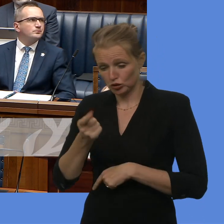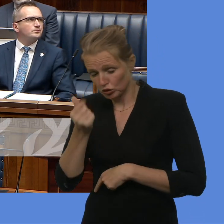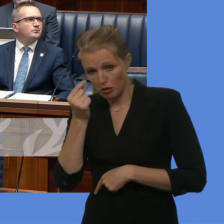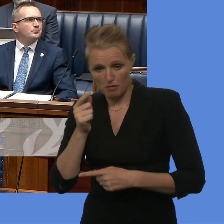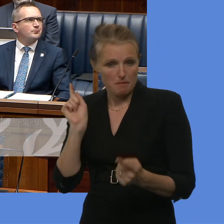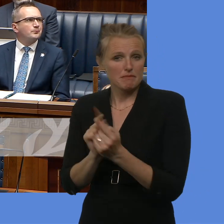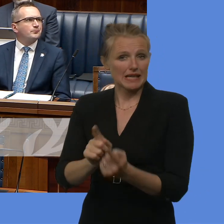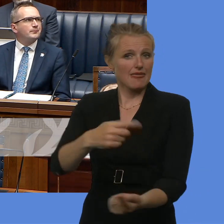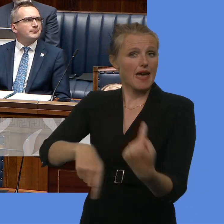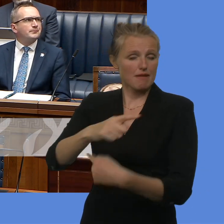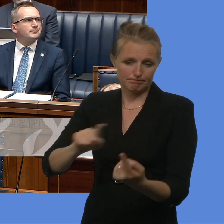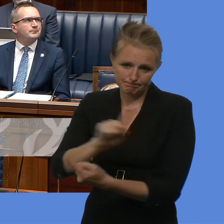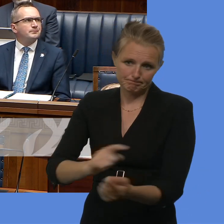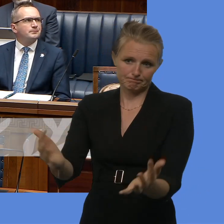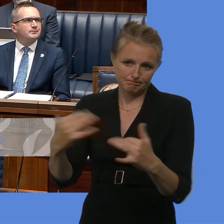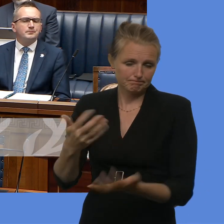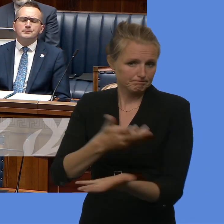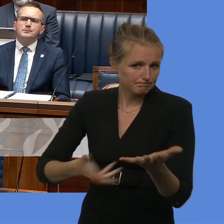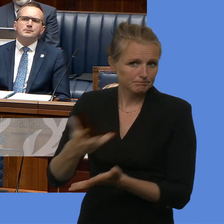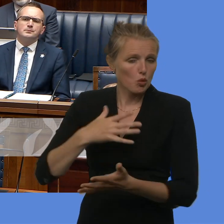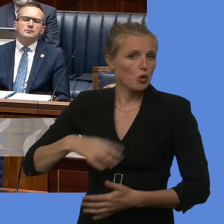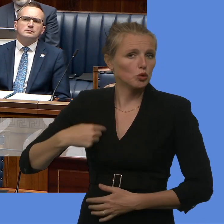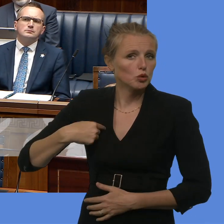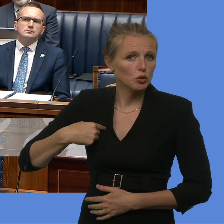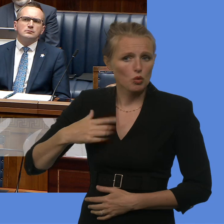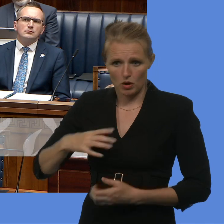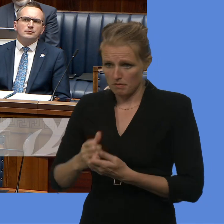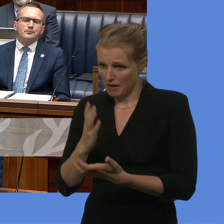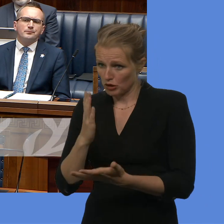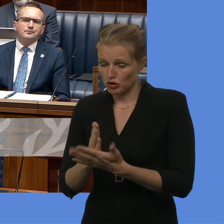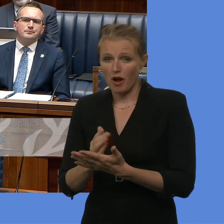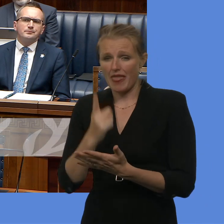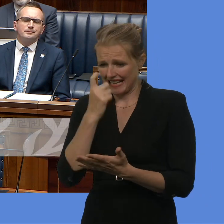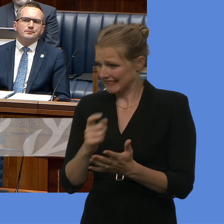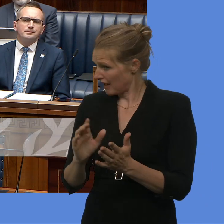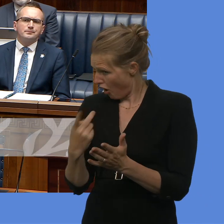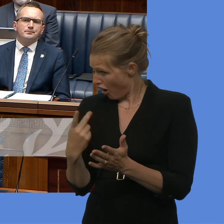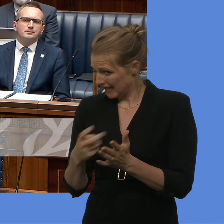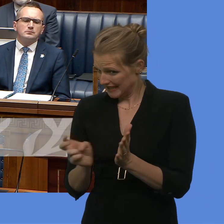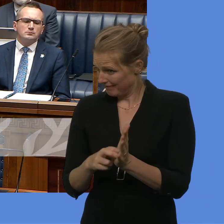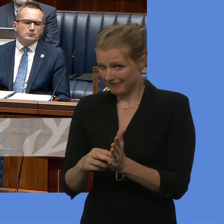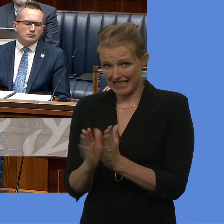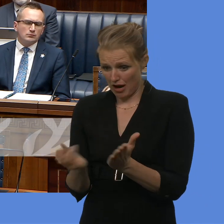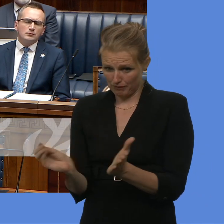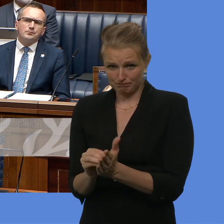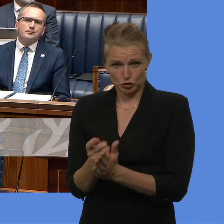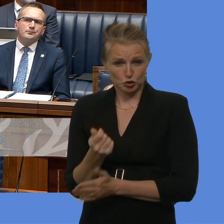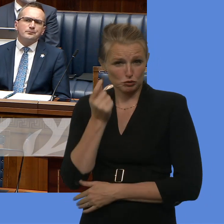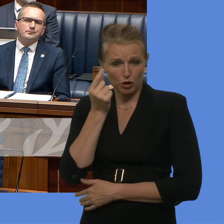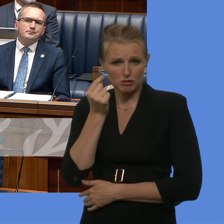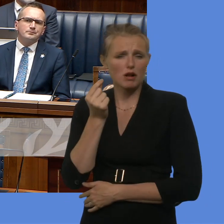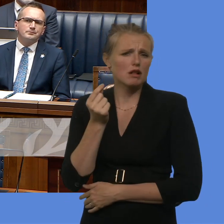possibly can. And we are working to try to ensure that that can be put into the diary as soon as possible. know that there is a keenness